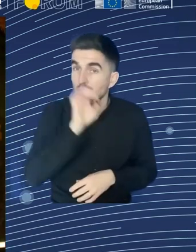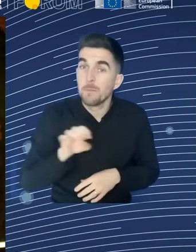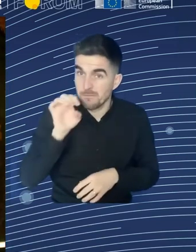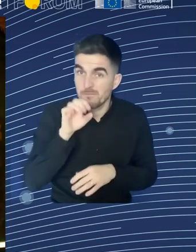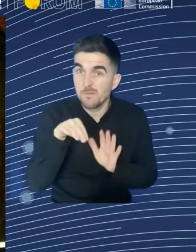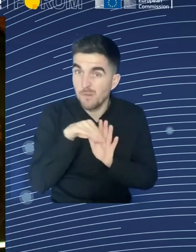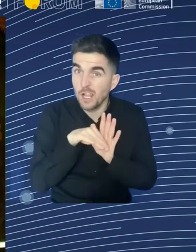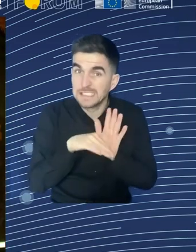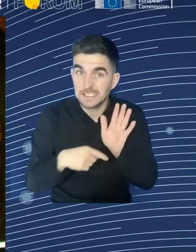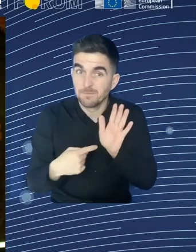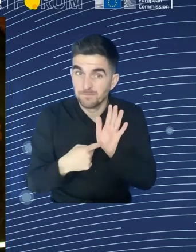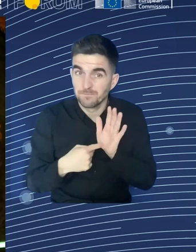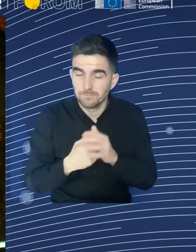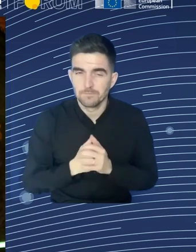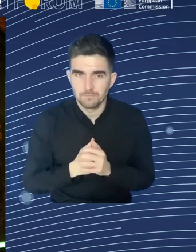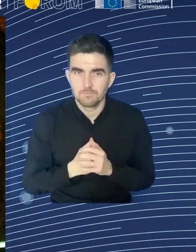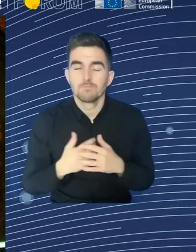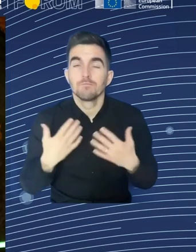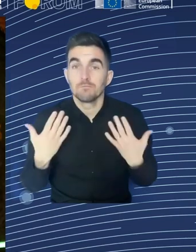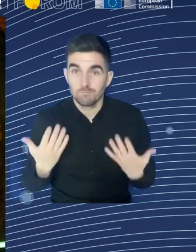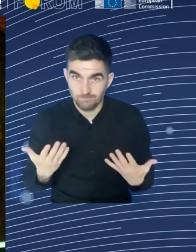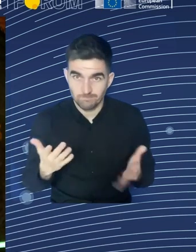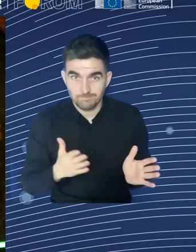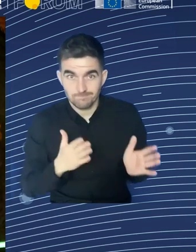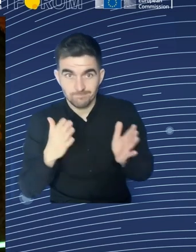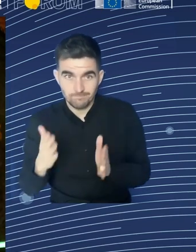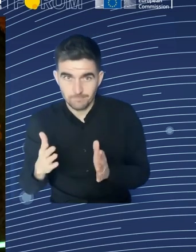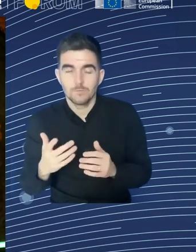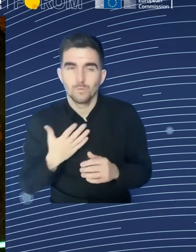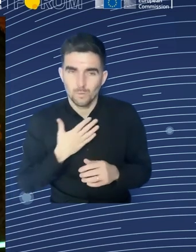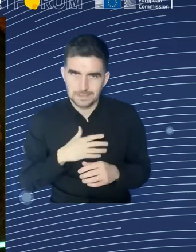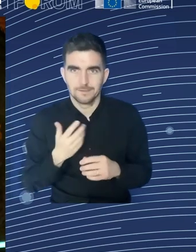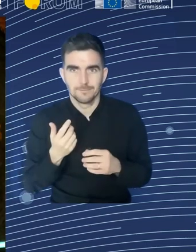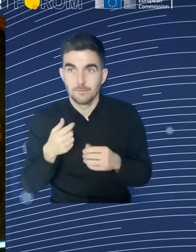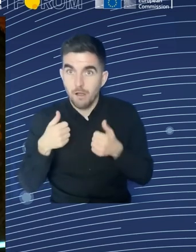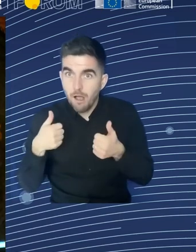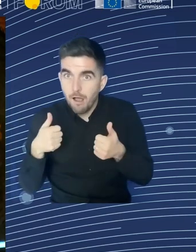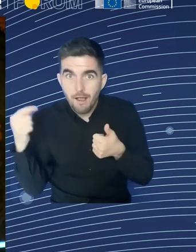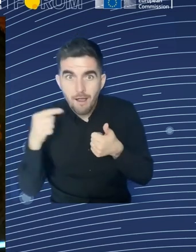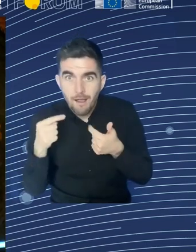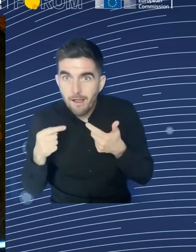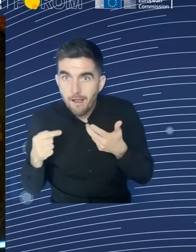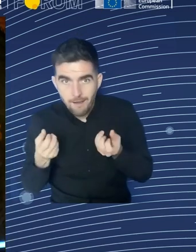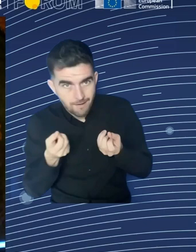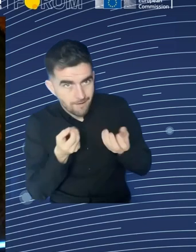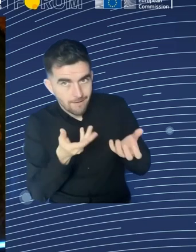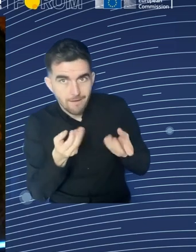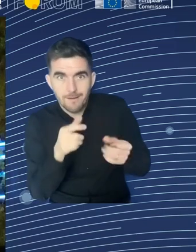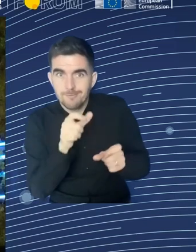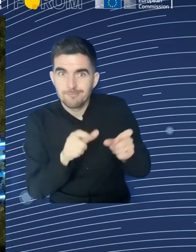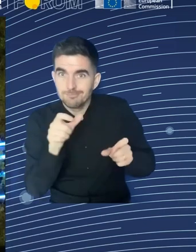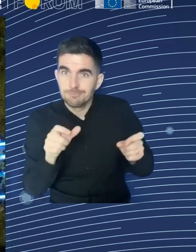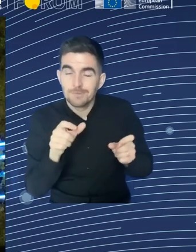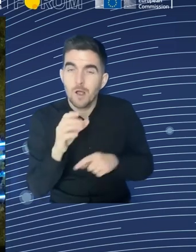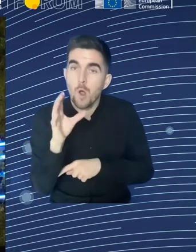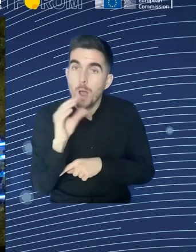to the companies. Once again, I will mention that data is very important, and we, on